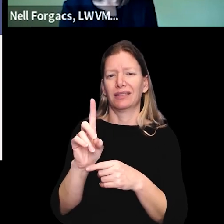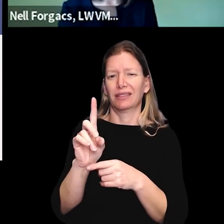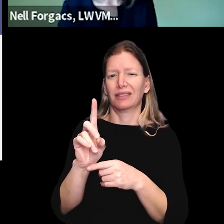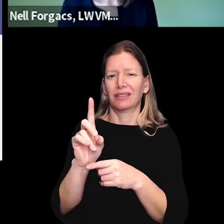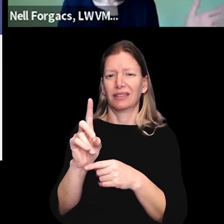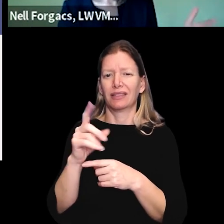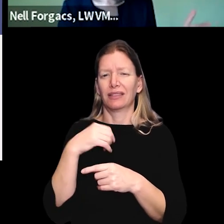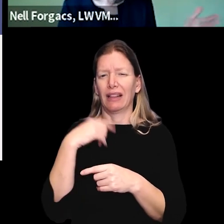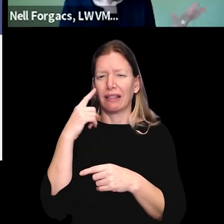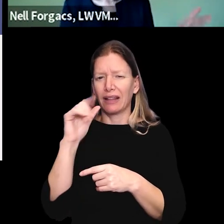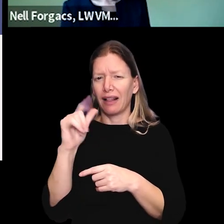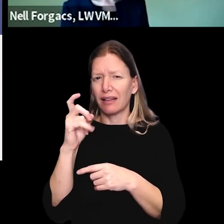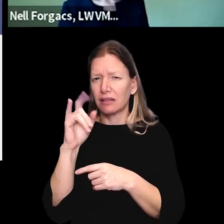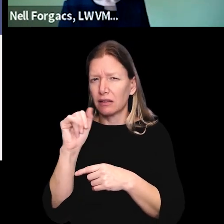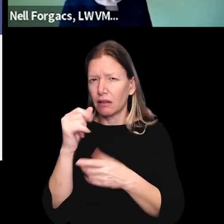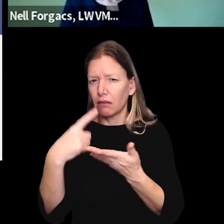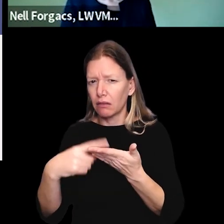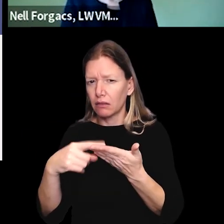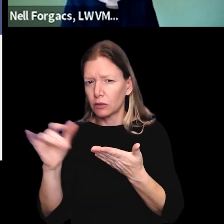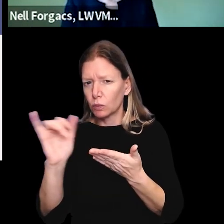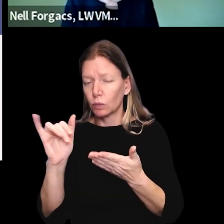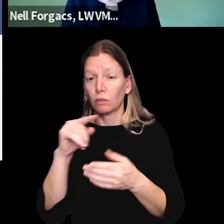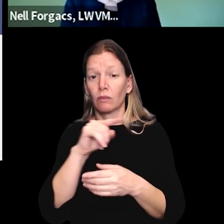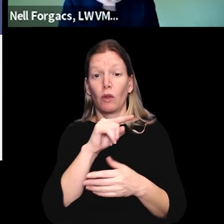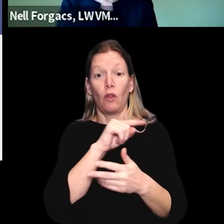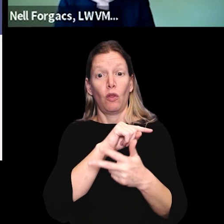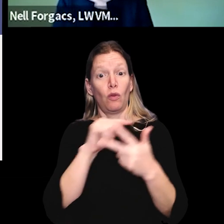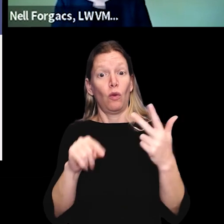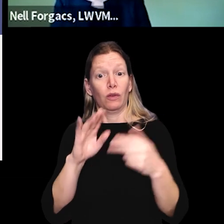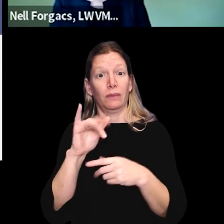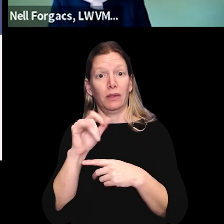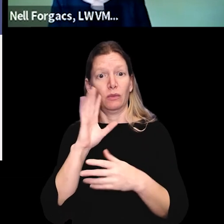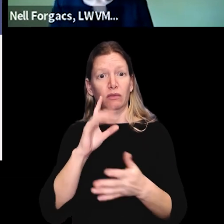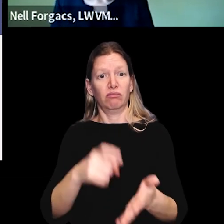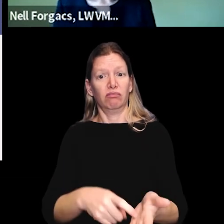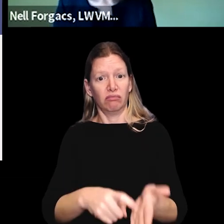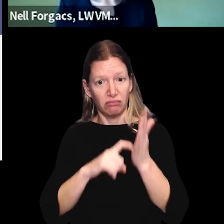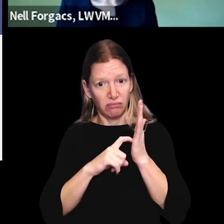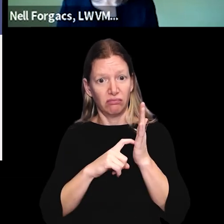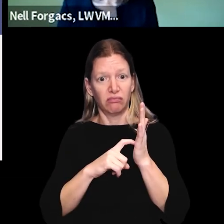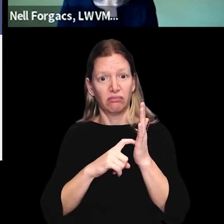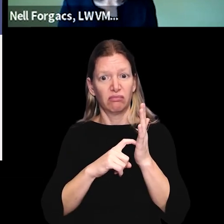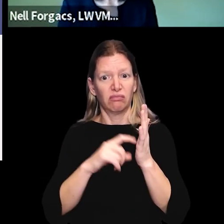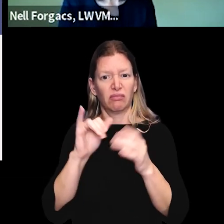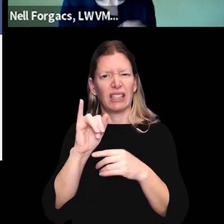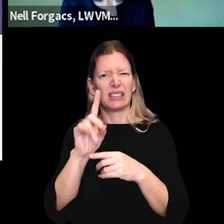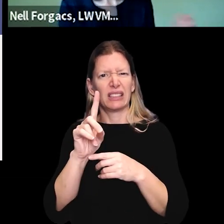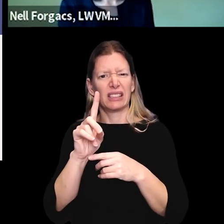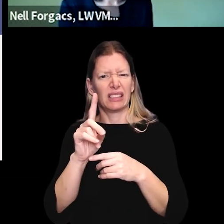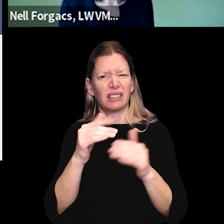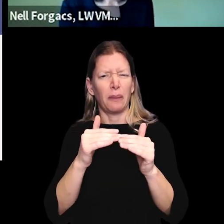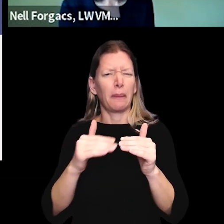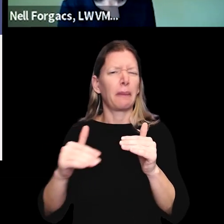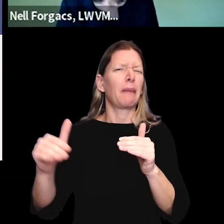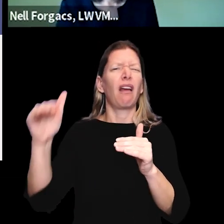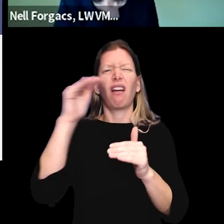bills. And I know Alexia, I think talked about this as well. These bills would require voter identification above and